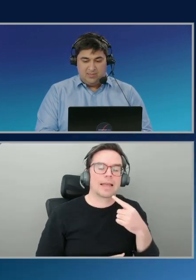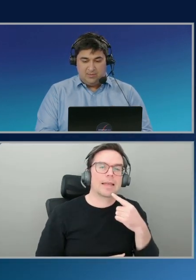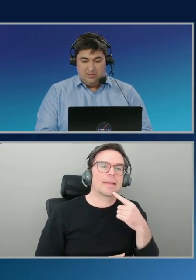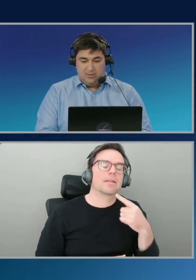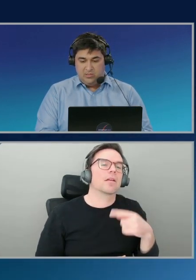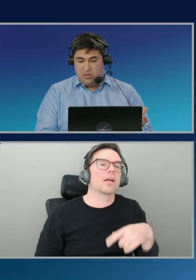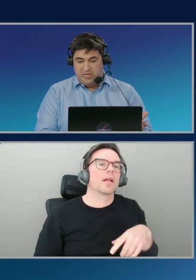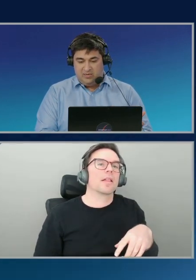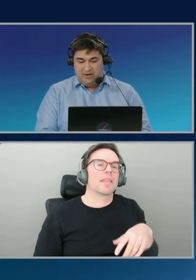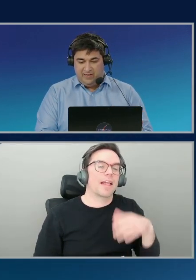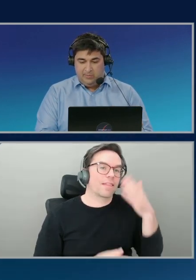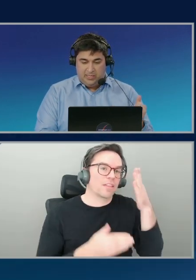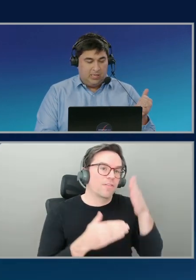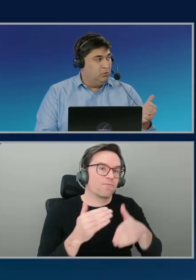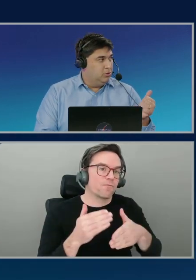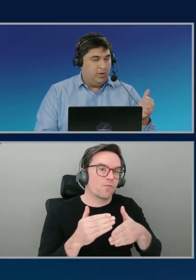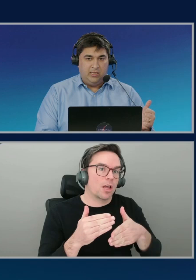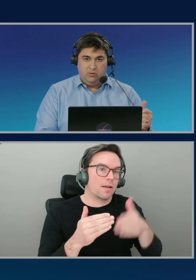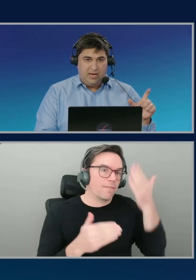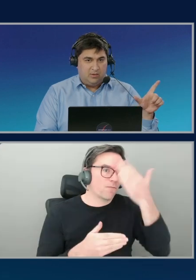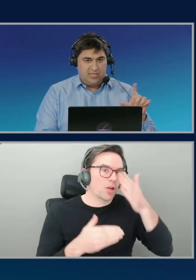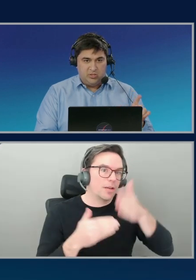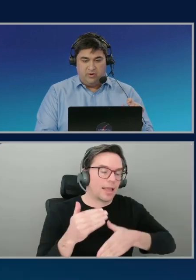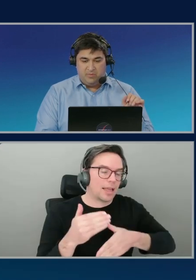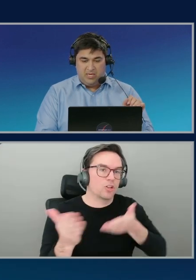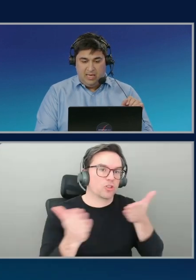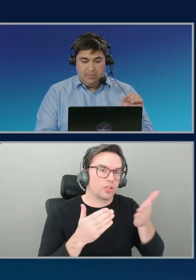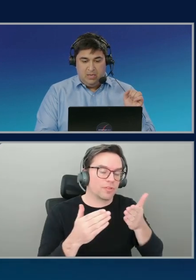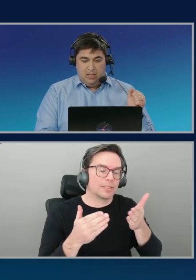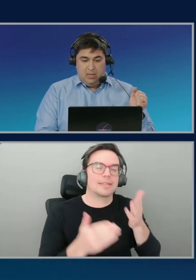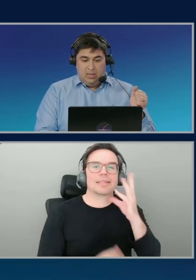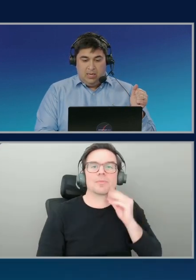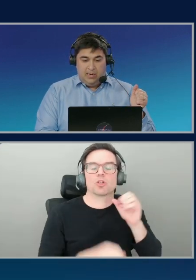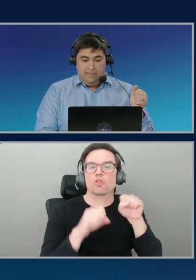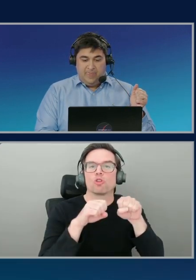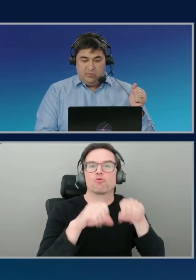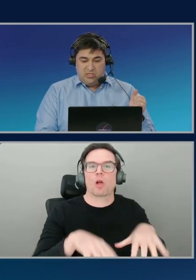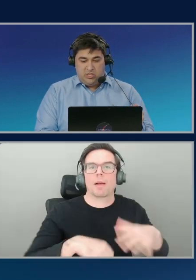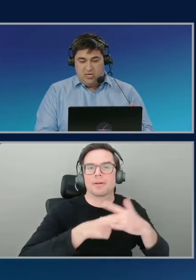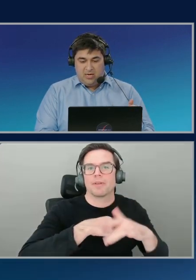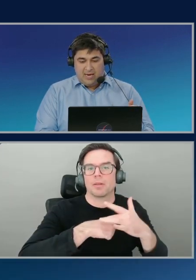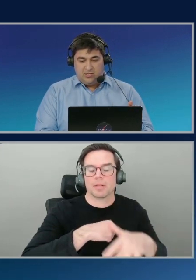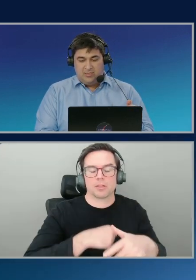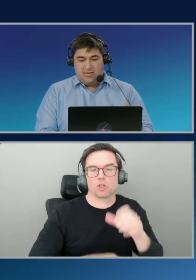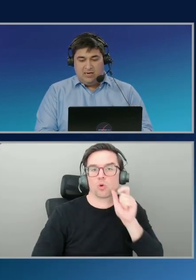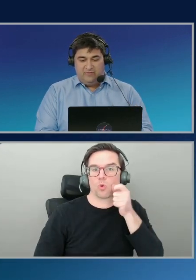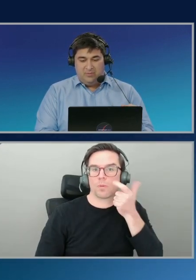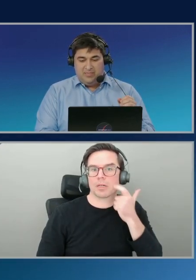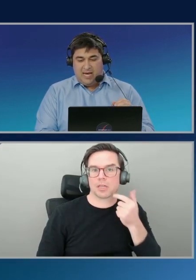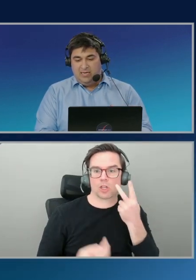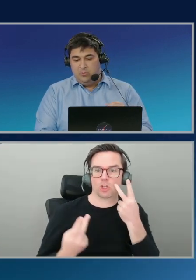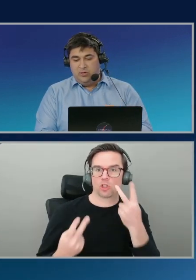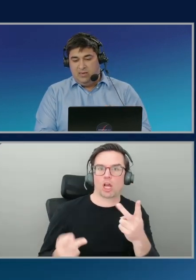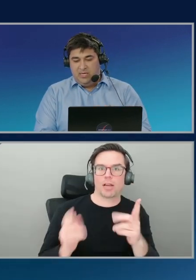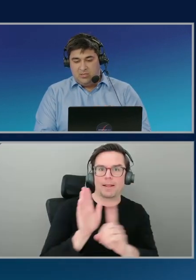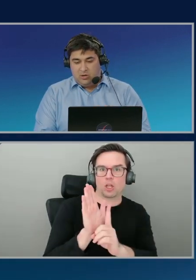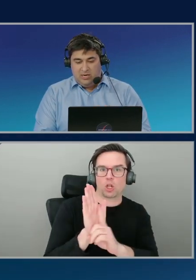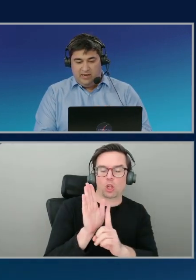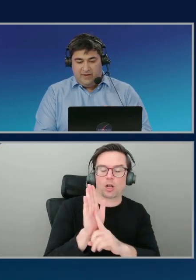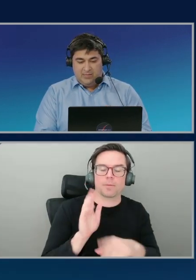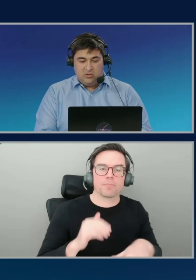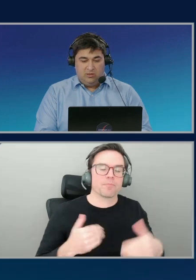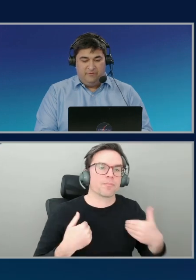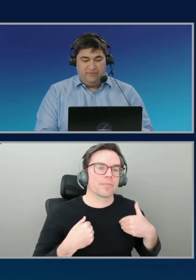experienced a drop in availability. Cool. I knew that because I saw it from the alarm. There was a chain reaction starting from DynamoDB